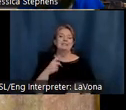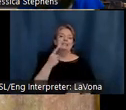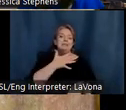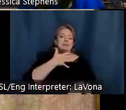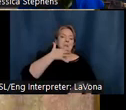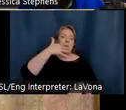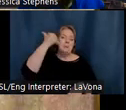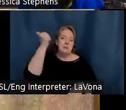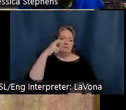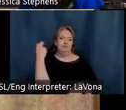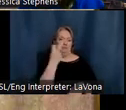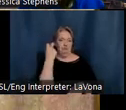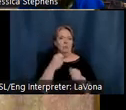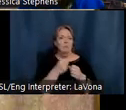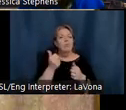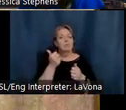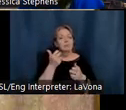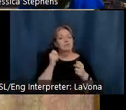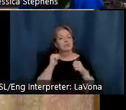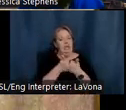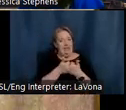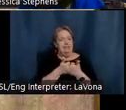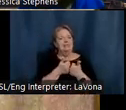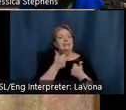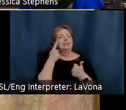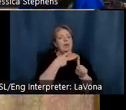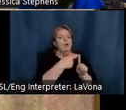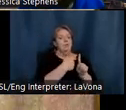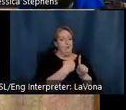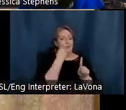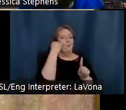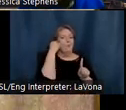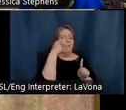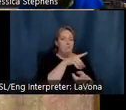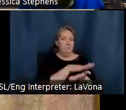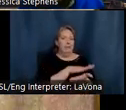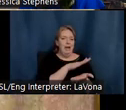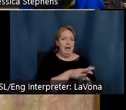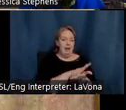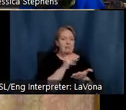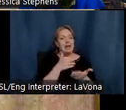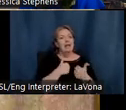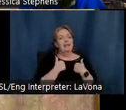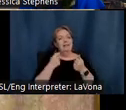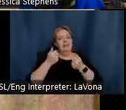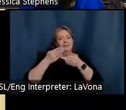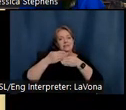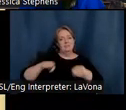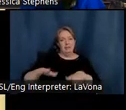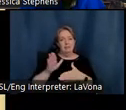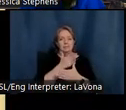older, so they rented a home on campus and divided their time between Bloomington and Belmont.